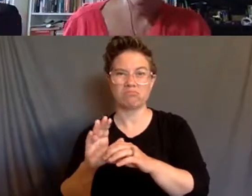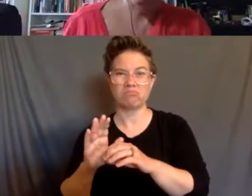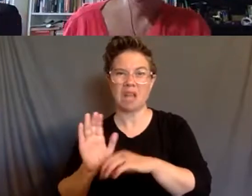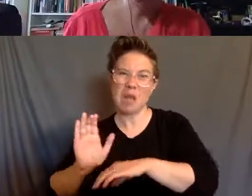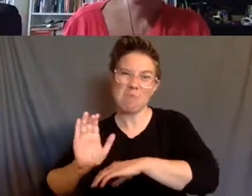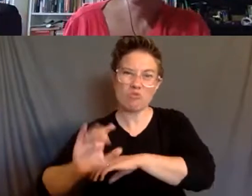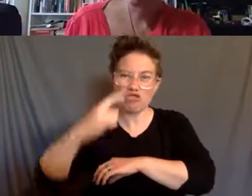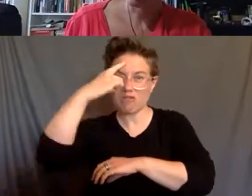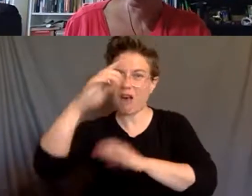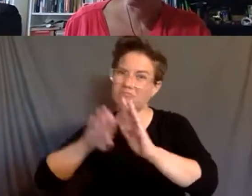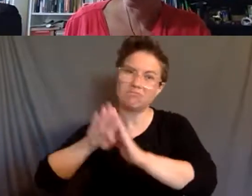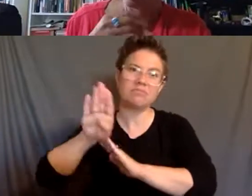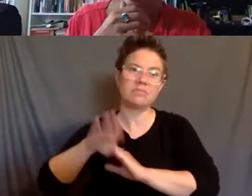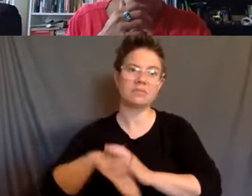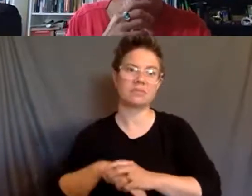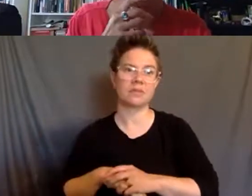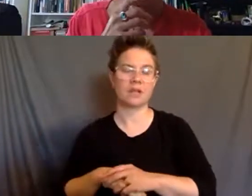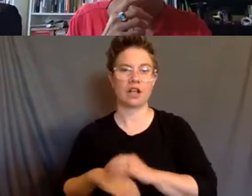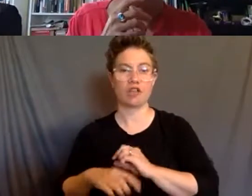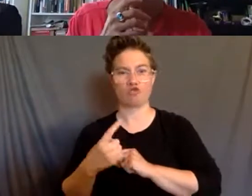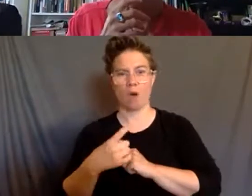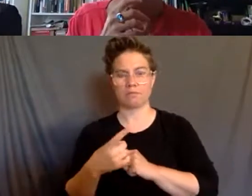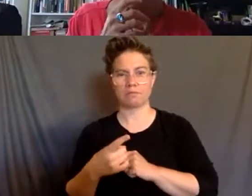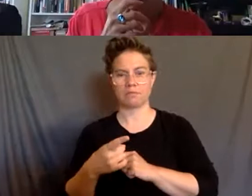mean, there's a lot like you mentioned in the book.